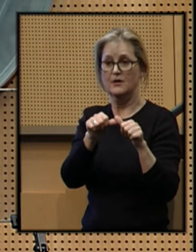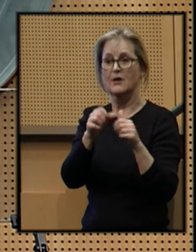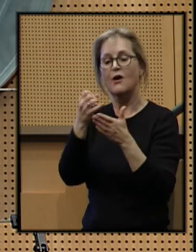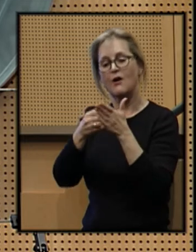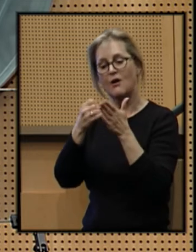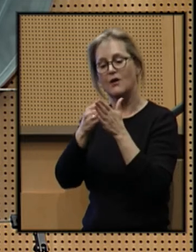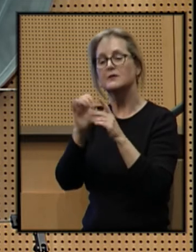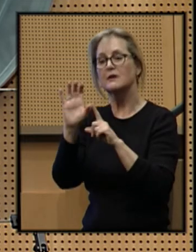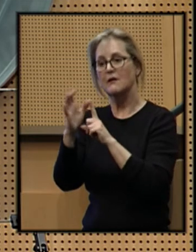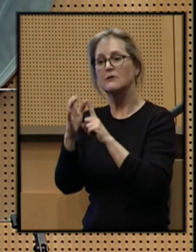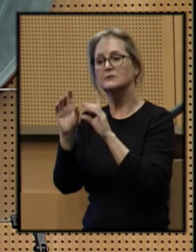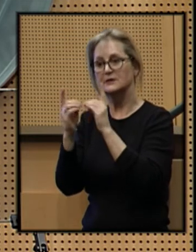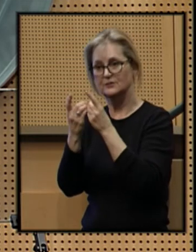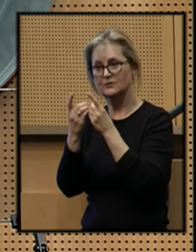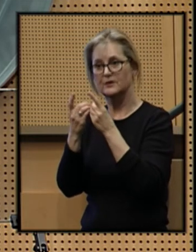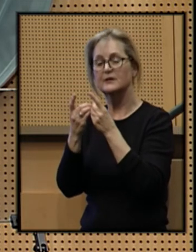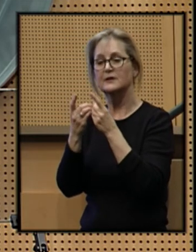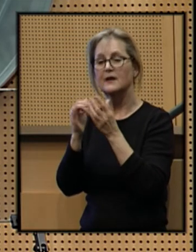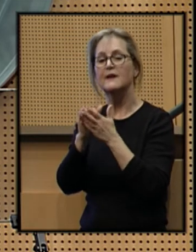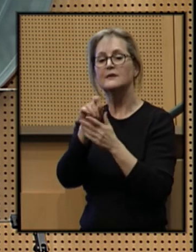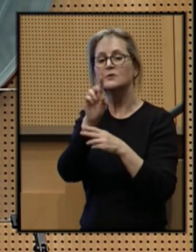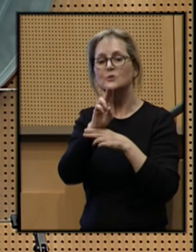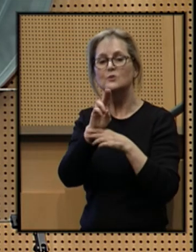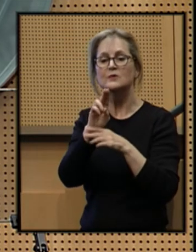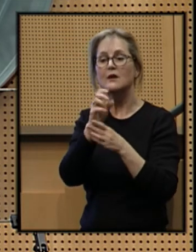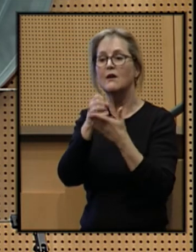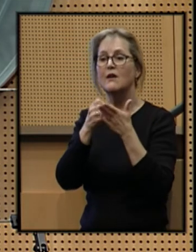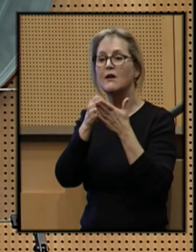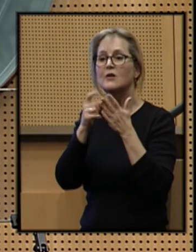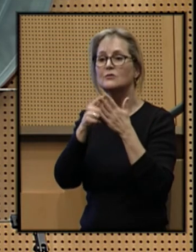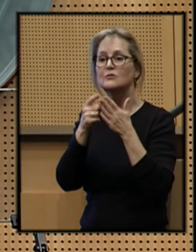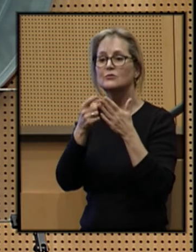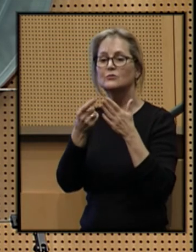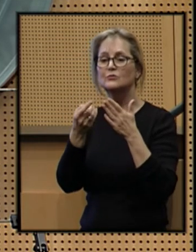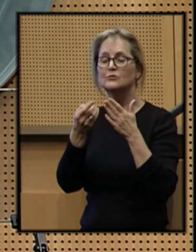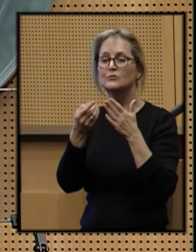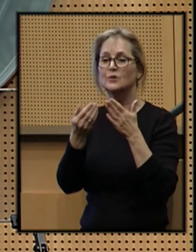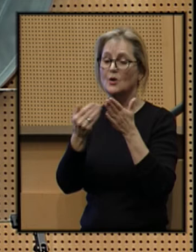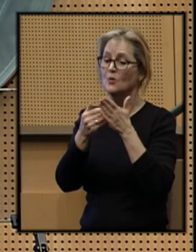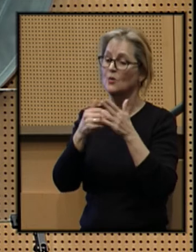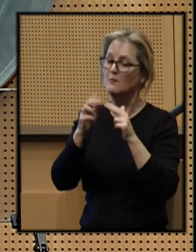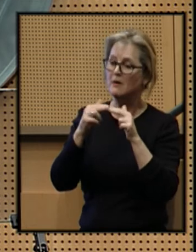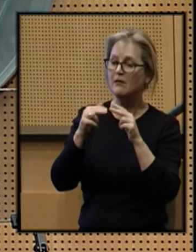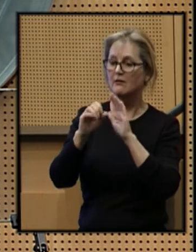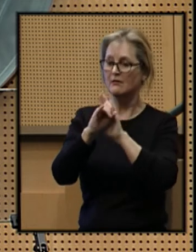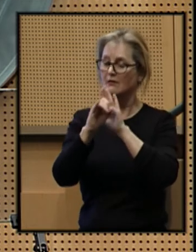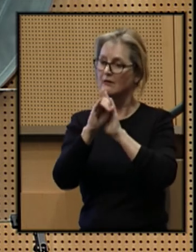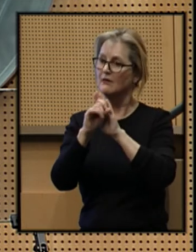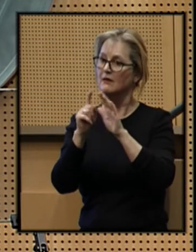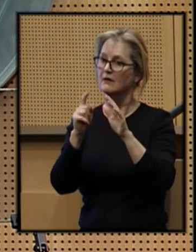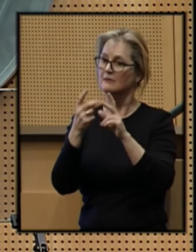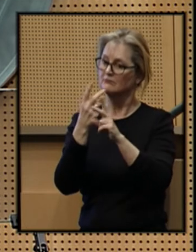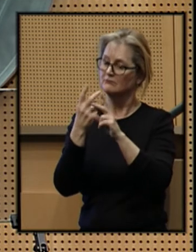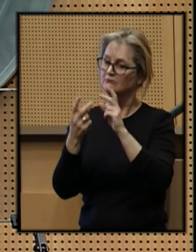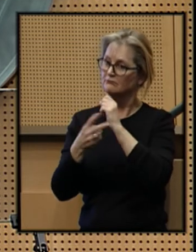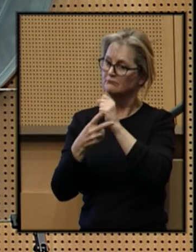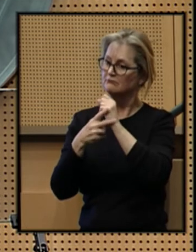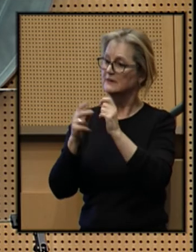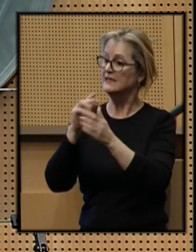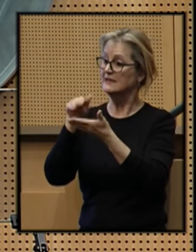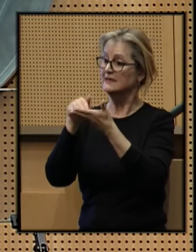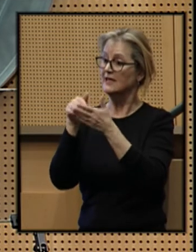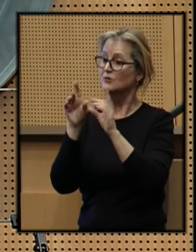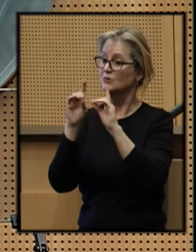Arts and Cultural District, which is using the arts to rebuild, identify, and preserve the Central District